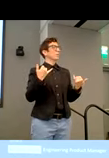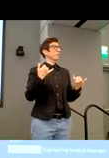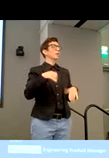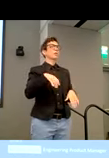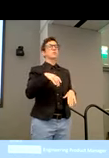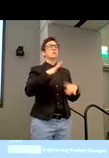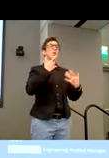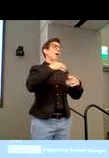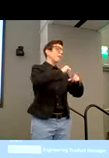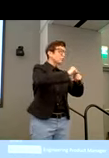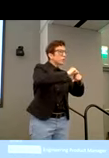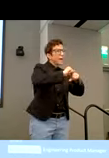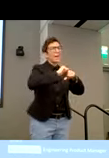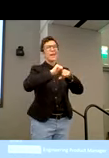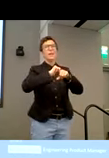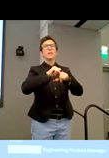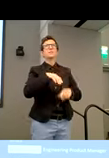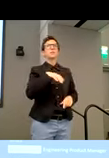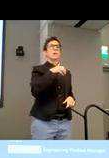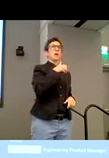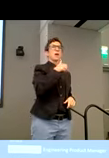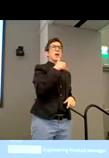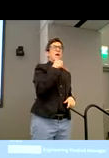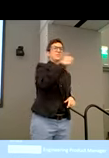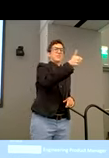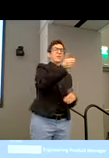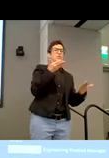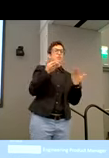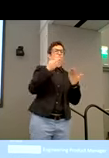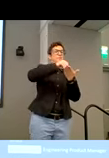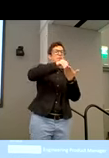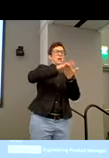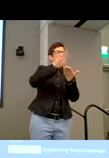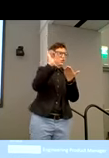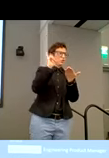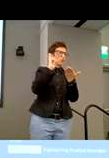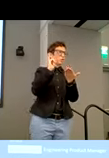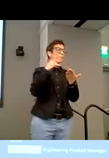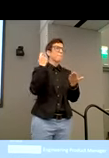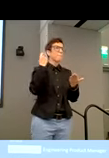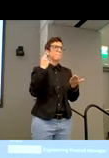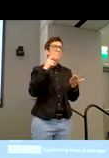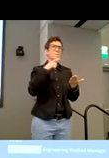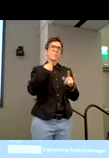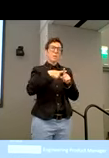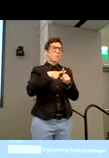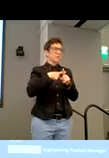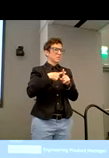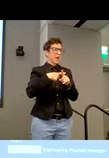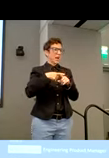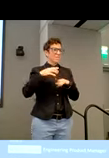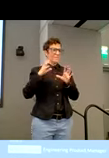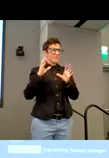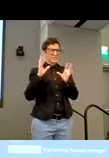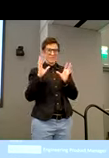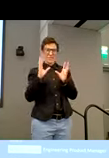your trainings, you have your self-serve documentation that's referred to. And I think most importantly, you have the micro coaching sessions. And what I call those, you